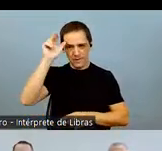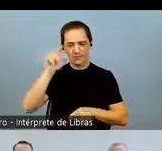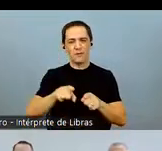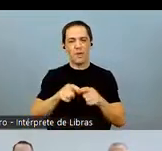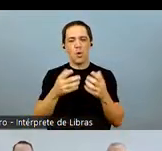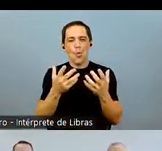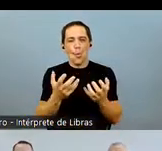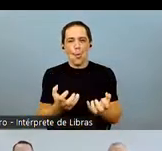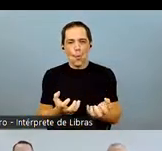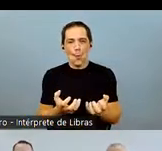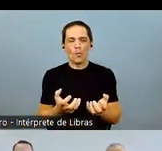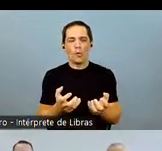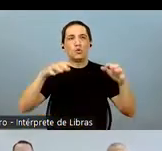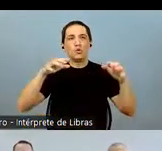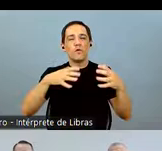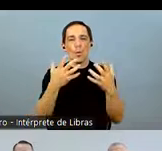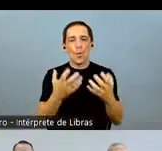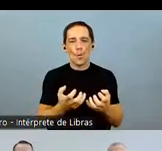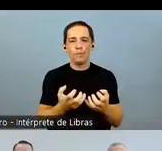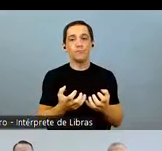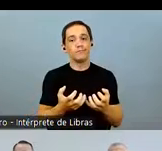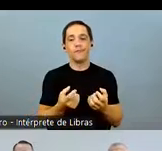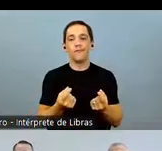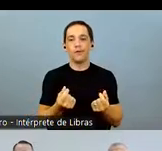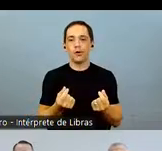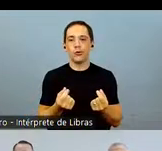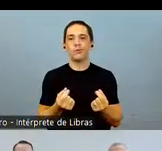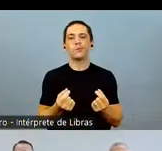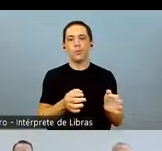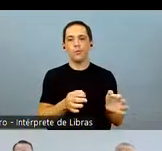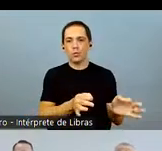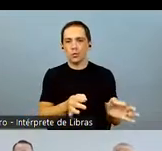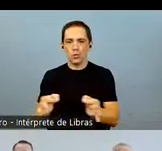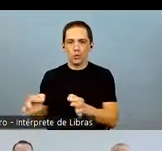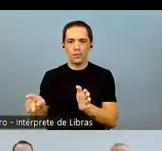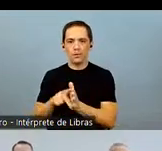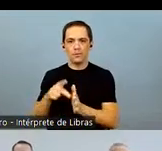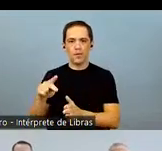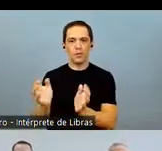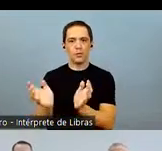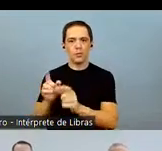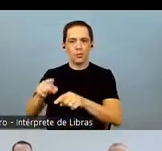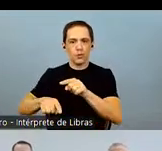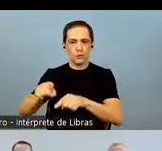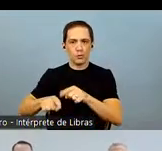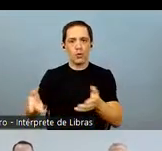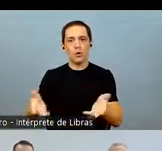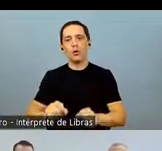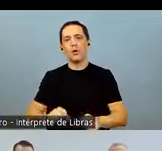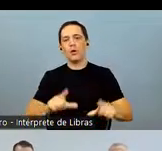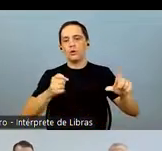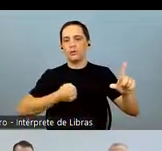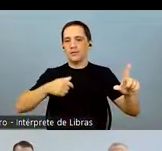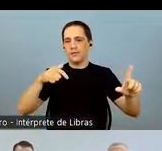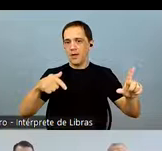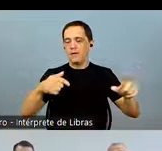Mado Grosso in March and April. This will result in even firmer prices for the commodity.